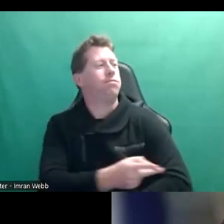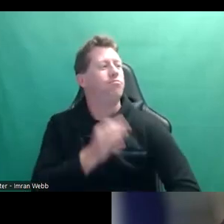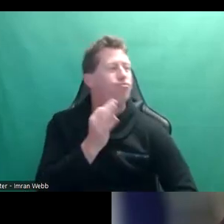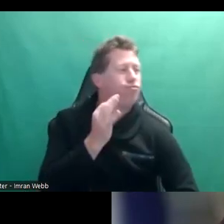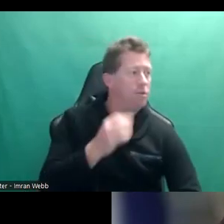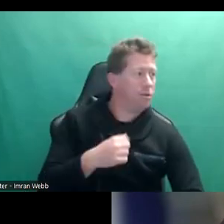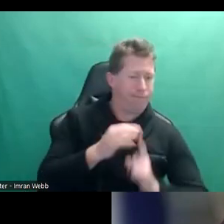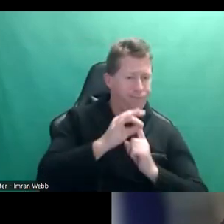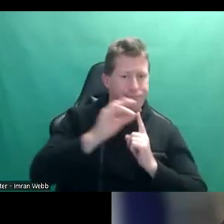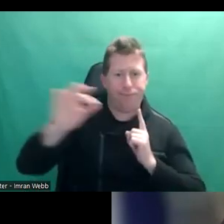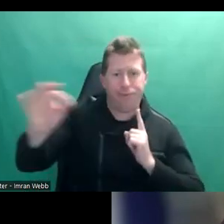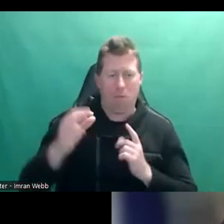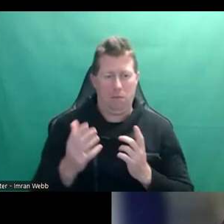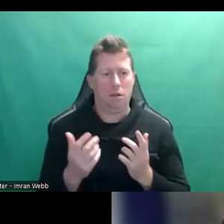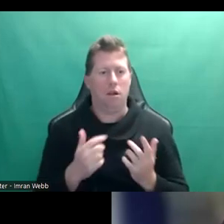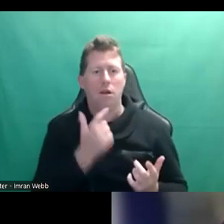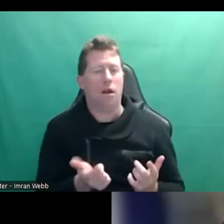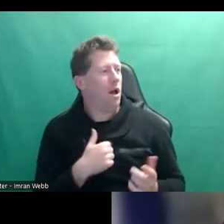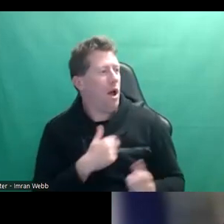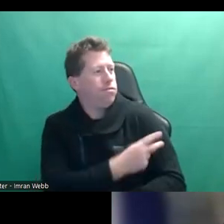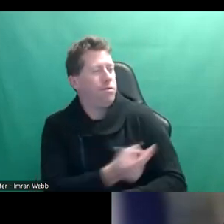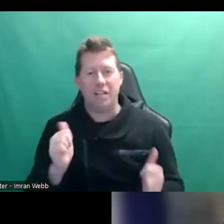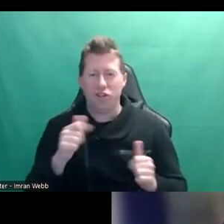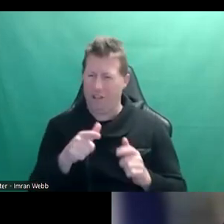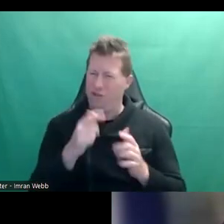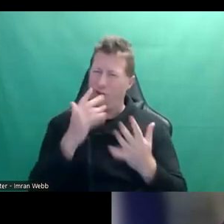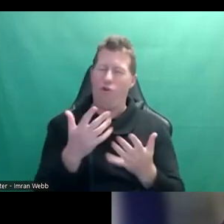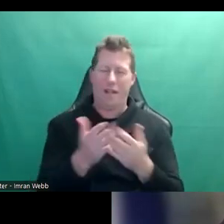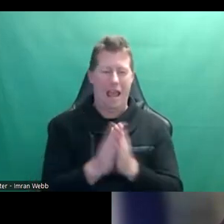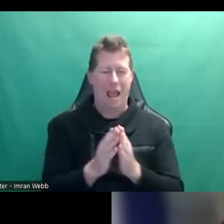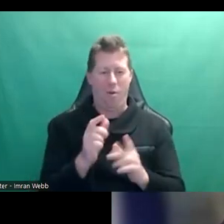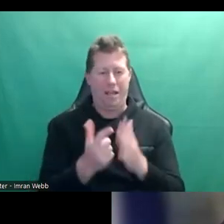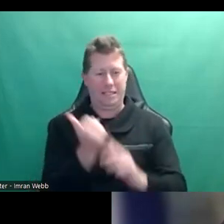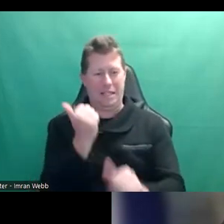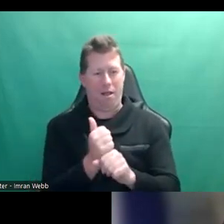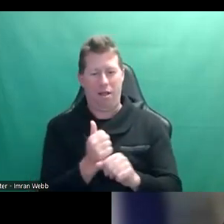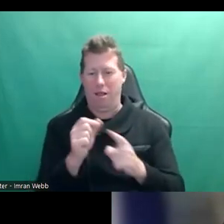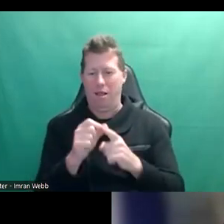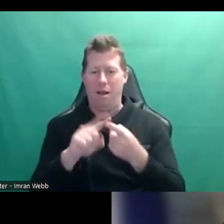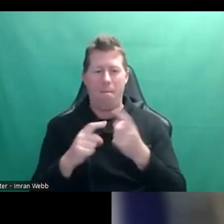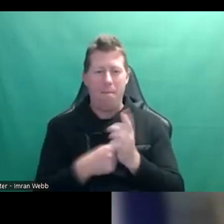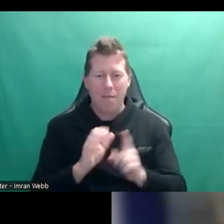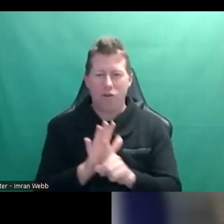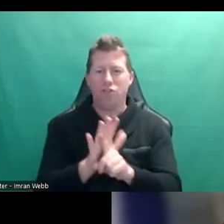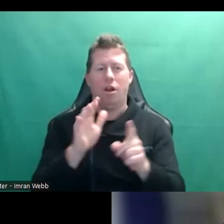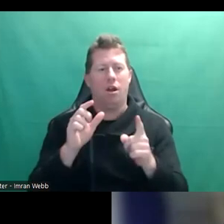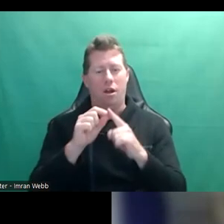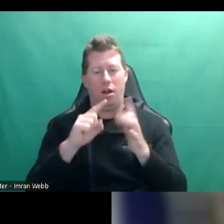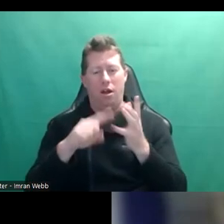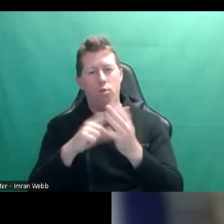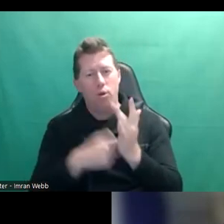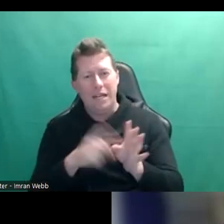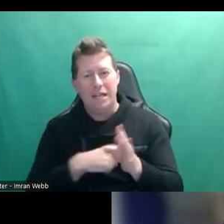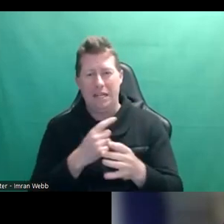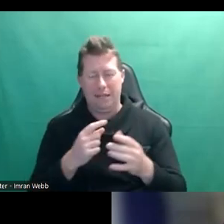specific situations on how, you know, peer pressure and puberty and adolescents all interact with each other to make those